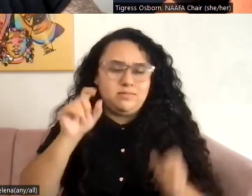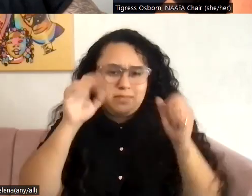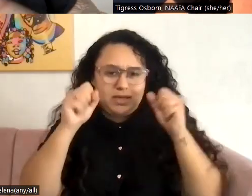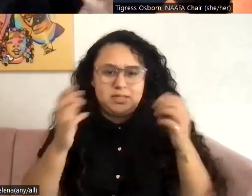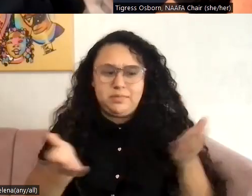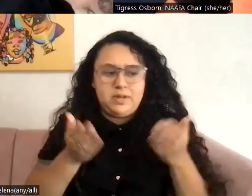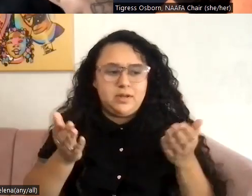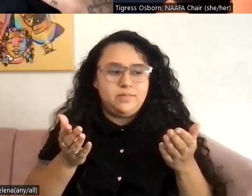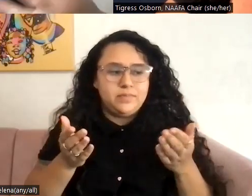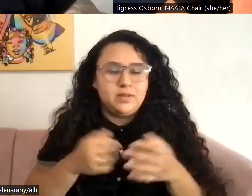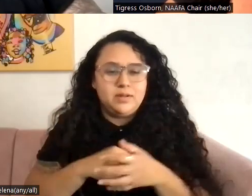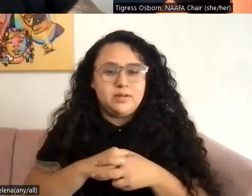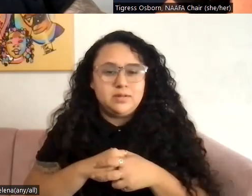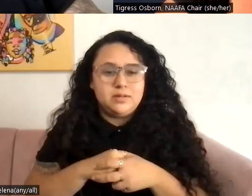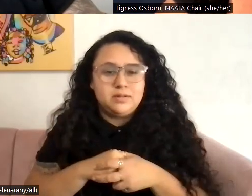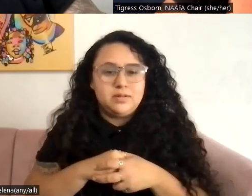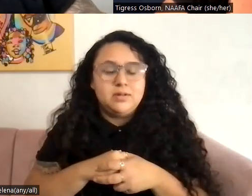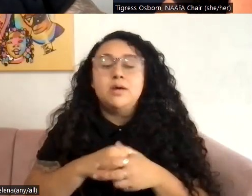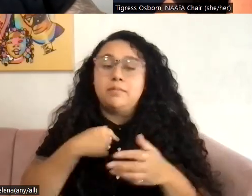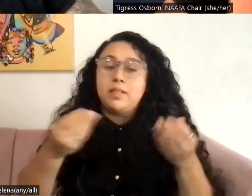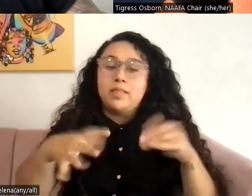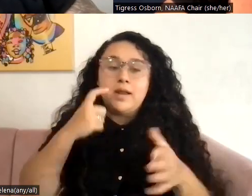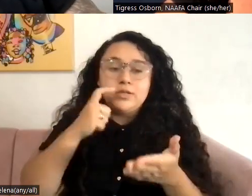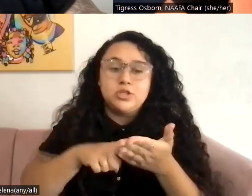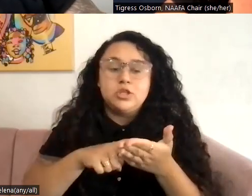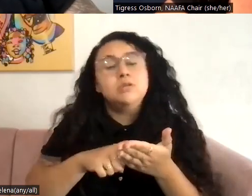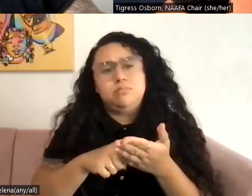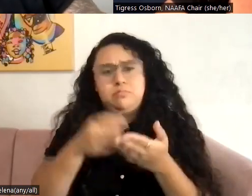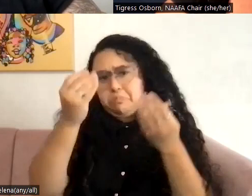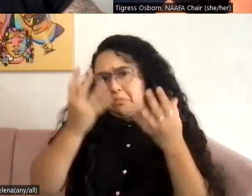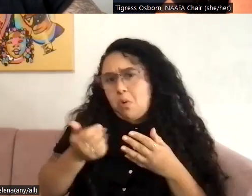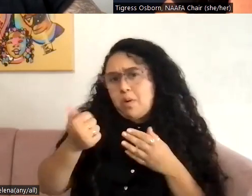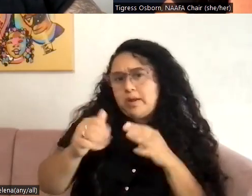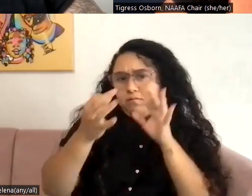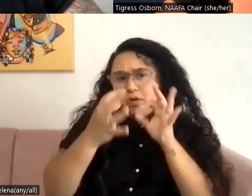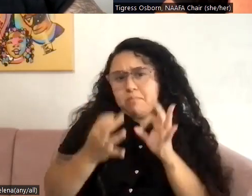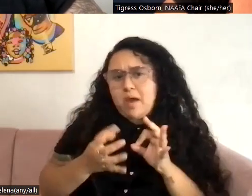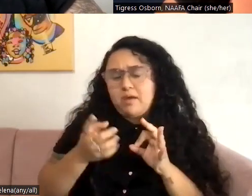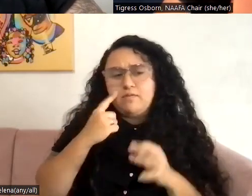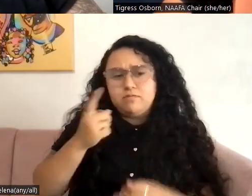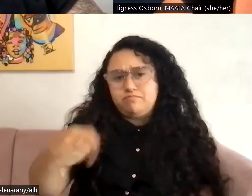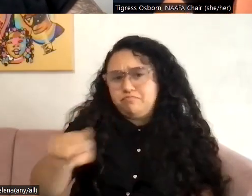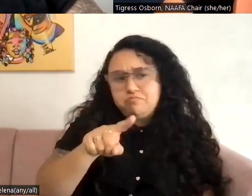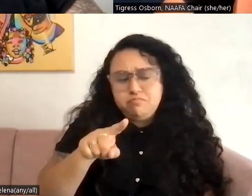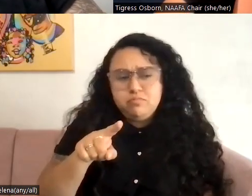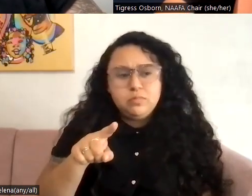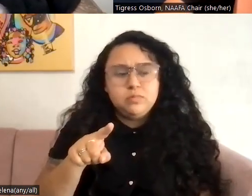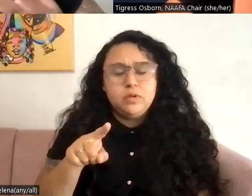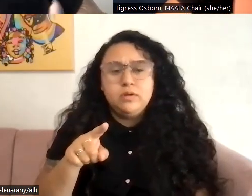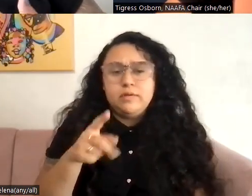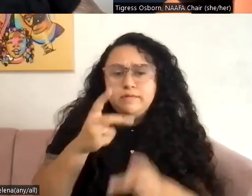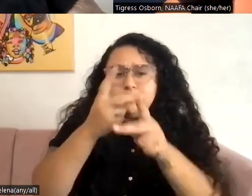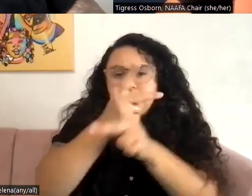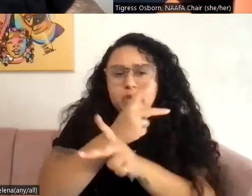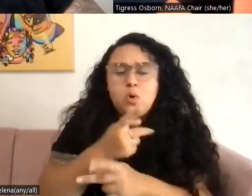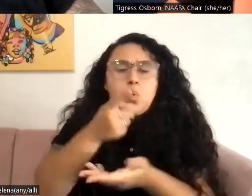here. I'm going to give a land acknowledgement as well. And I love to hear updates as y'all figure out like